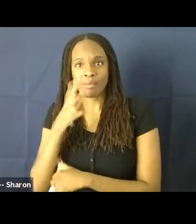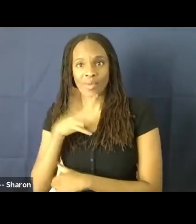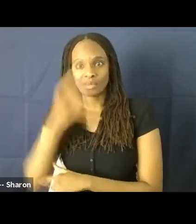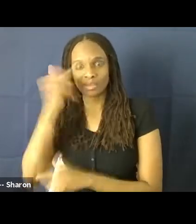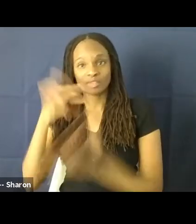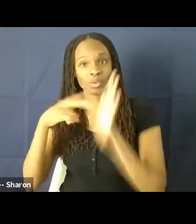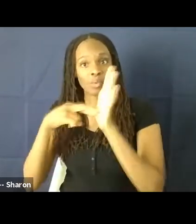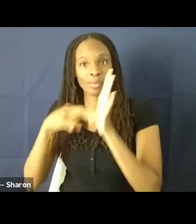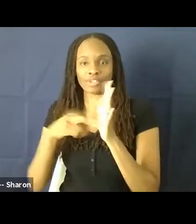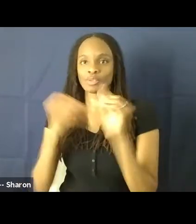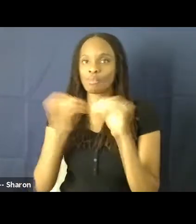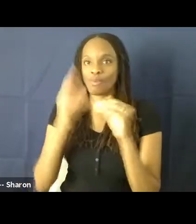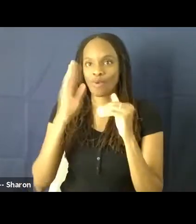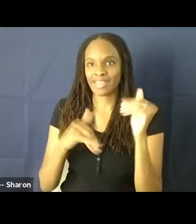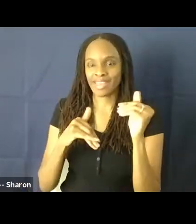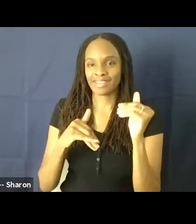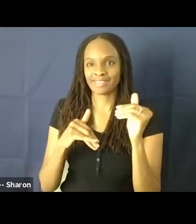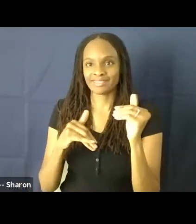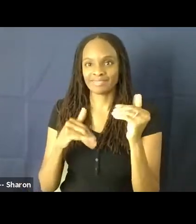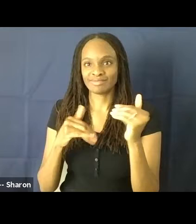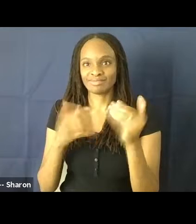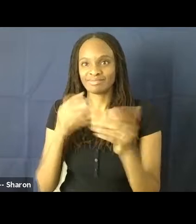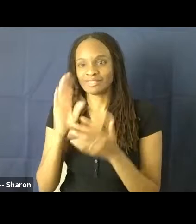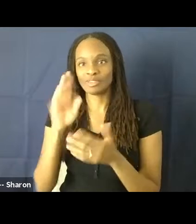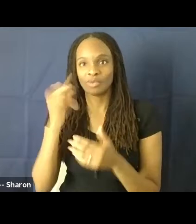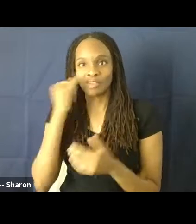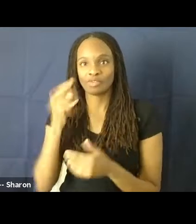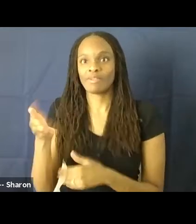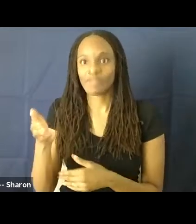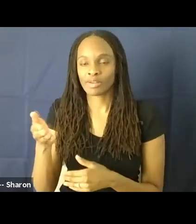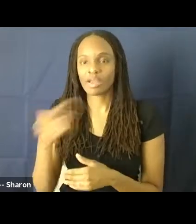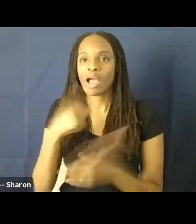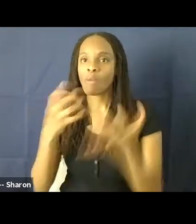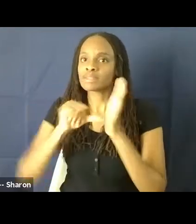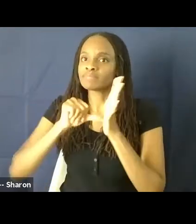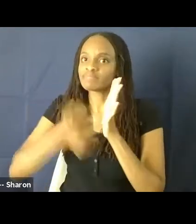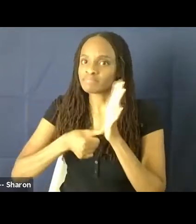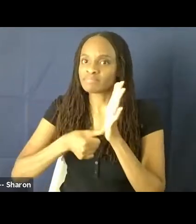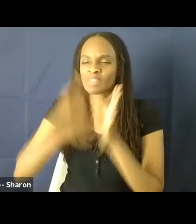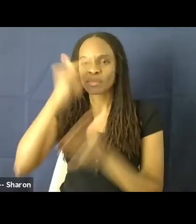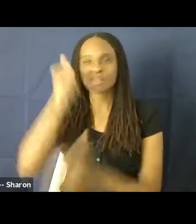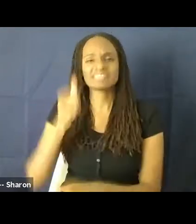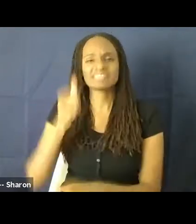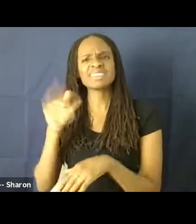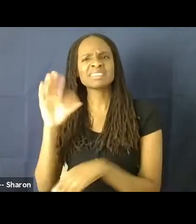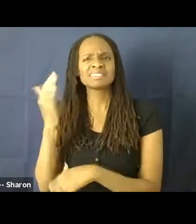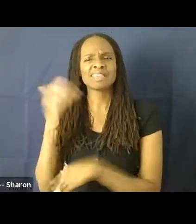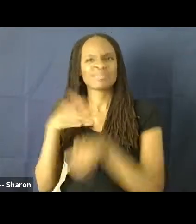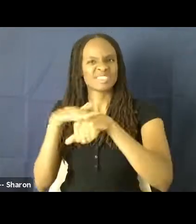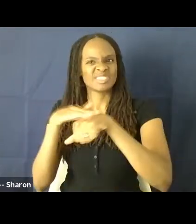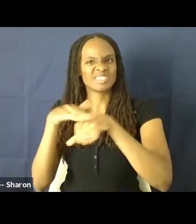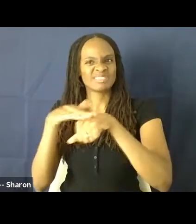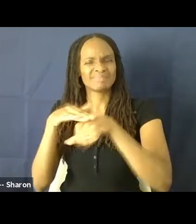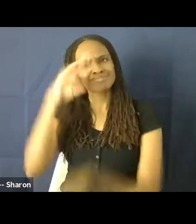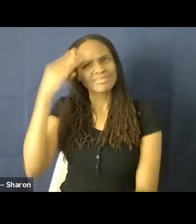than just presence. And I want to emphasize this because it could seem on the surface. Well, you know, black